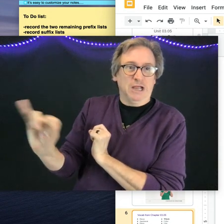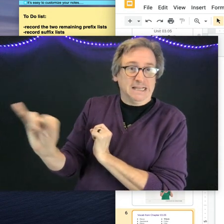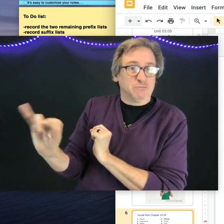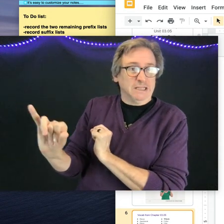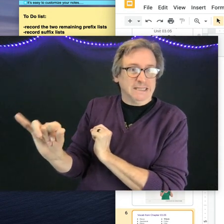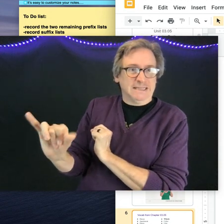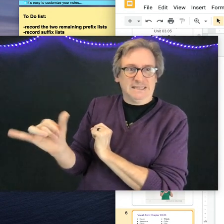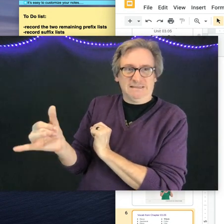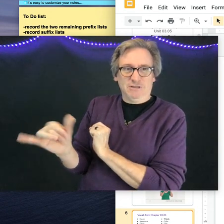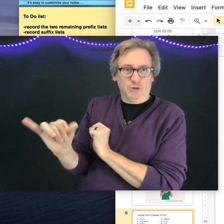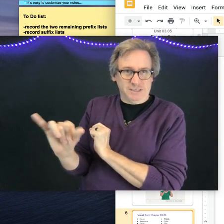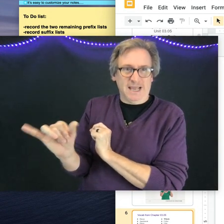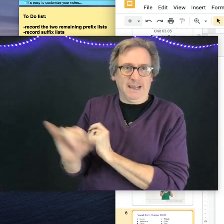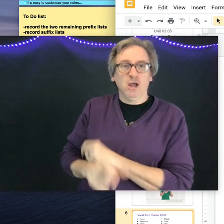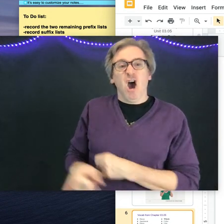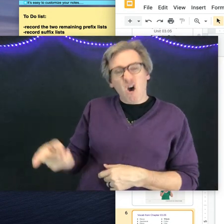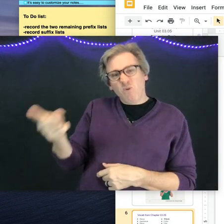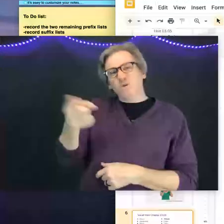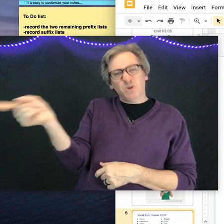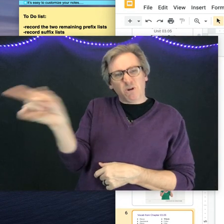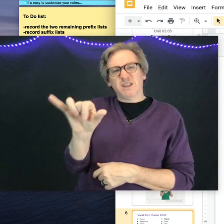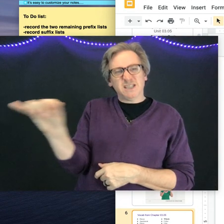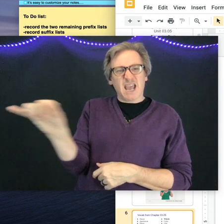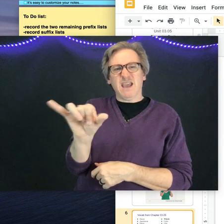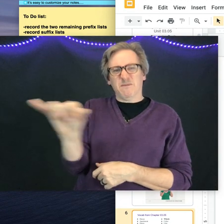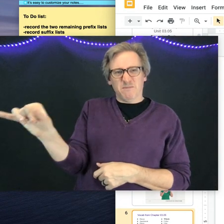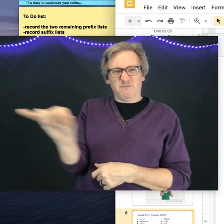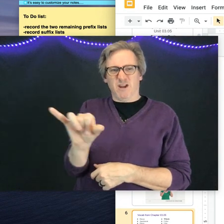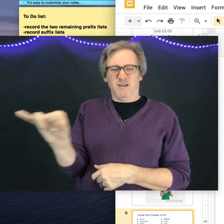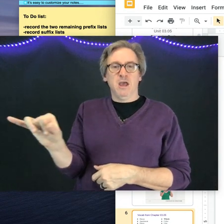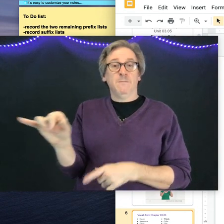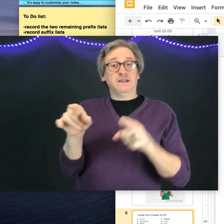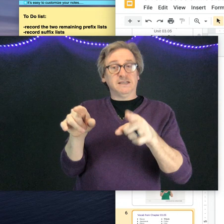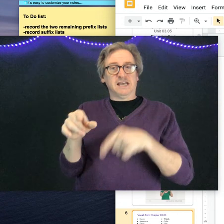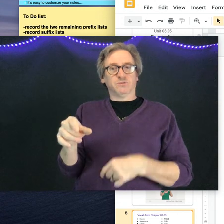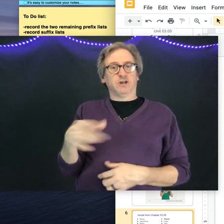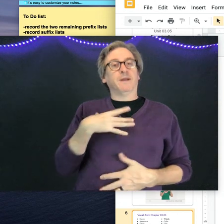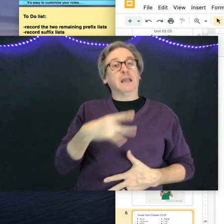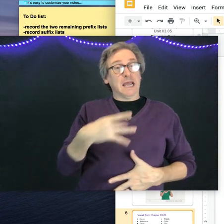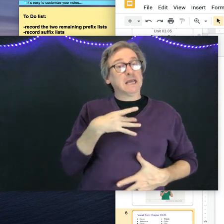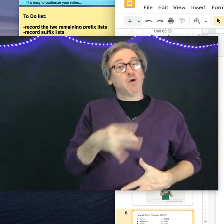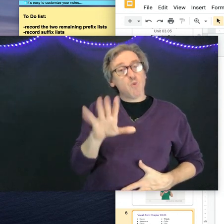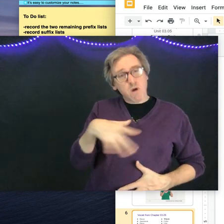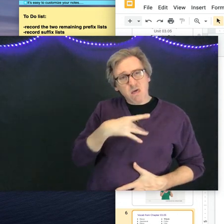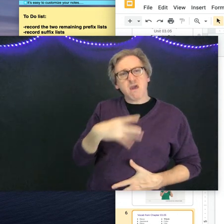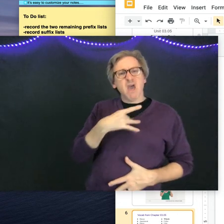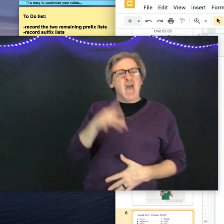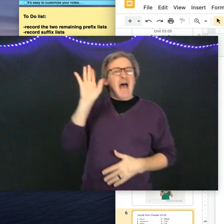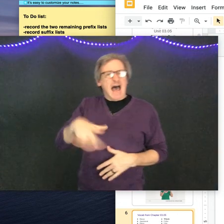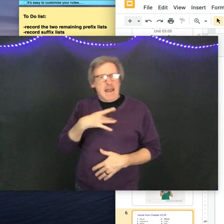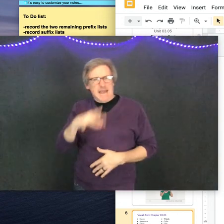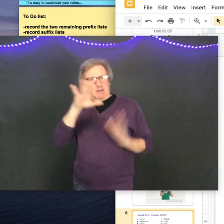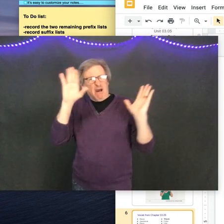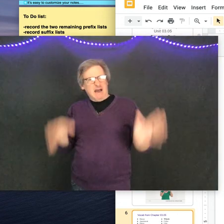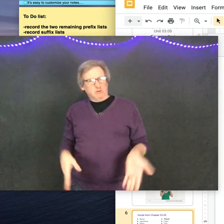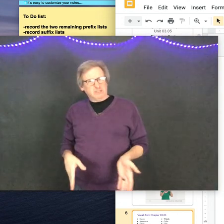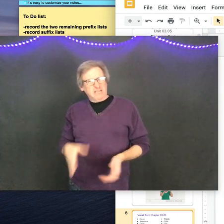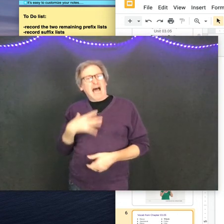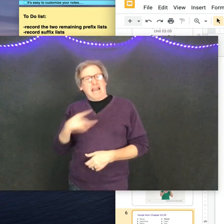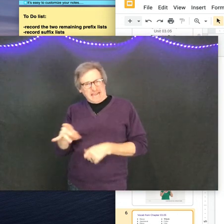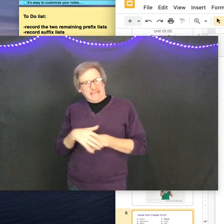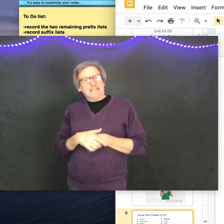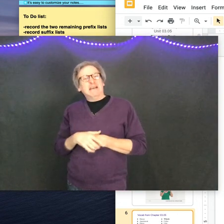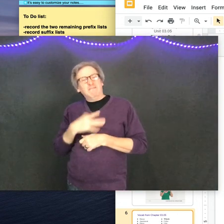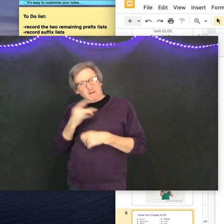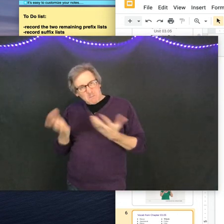It could. It's really, you could say, oh, those two aren't the same. Right? But in this case, we're talking about like, oh, I like your house.